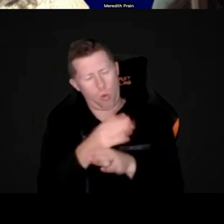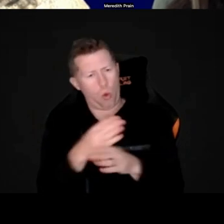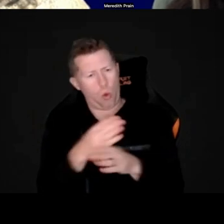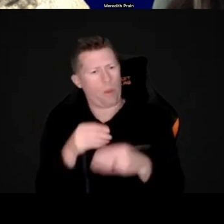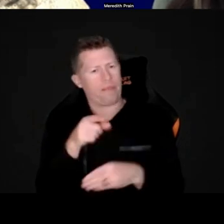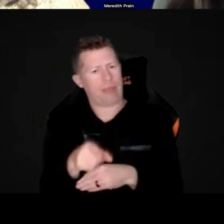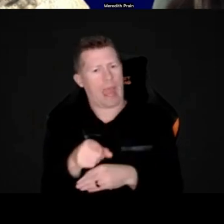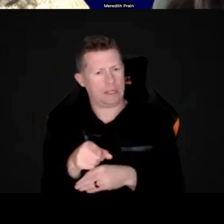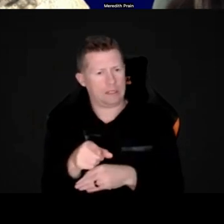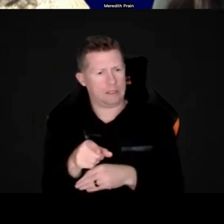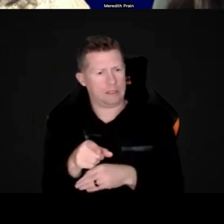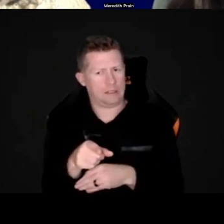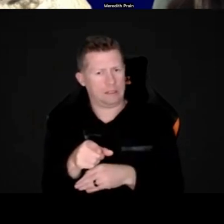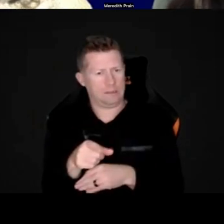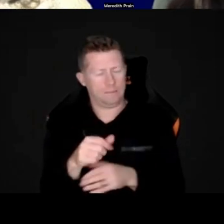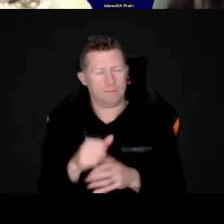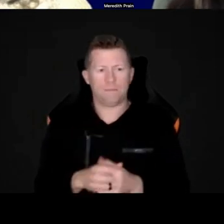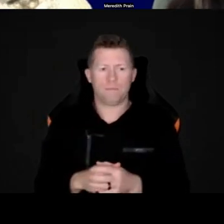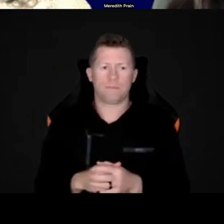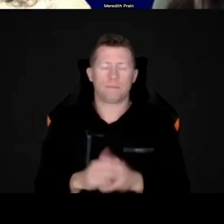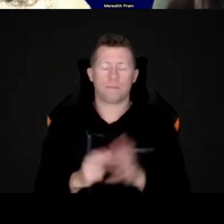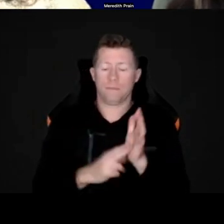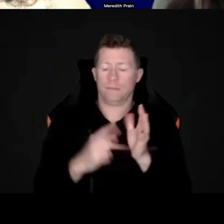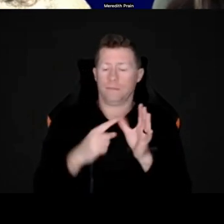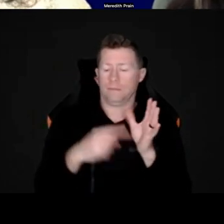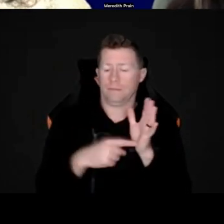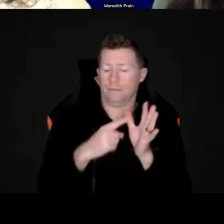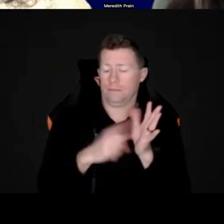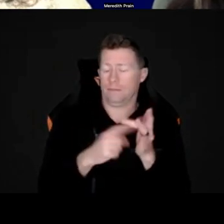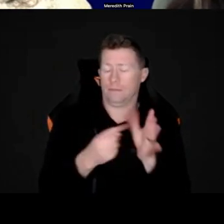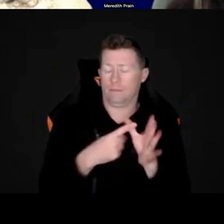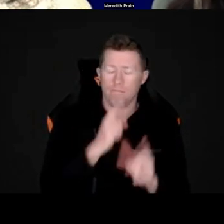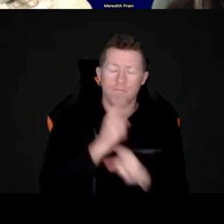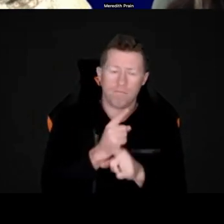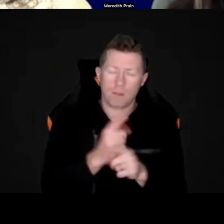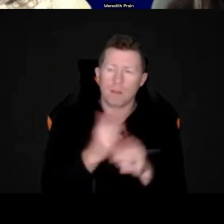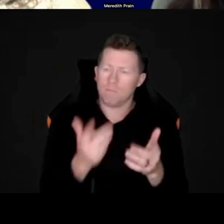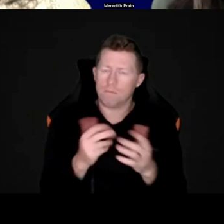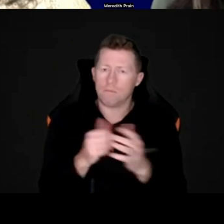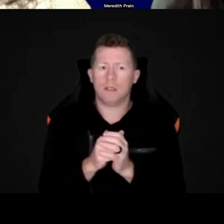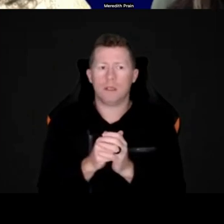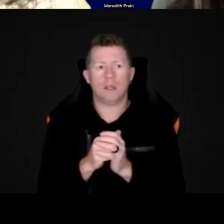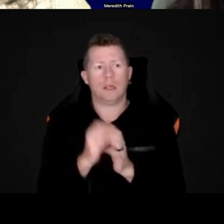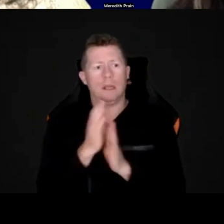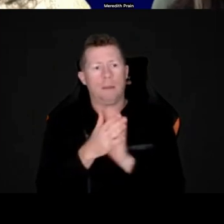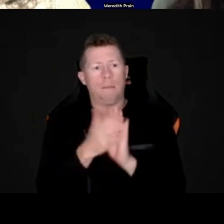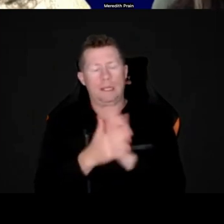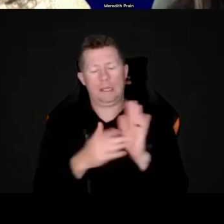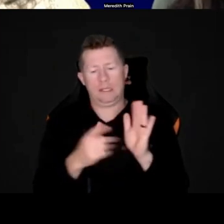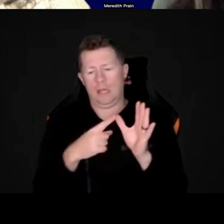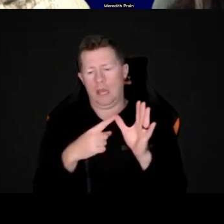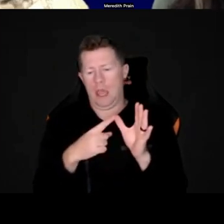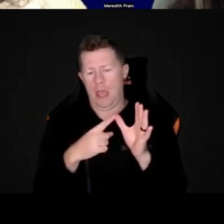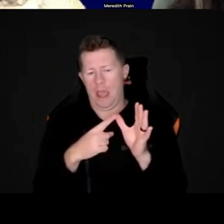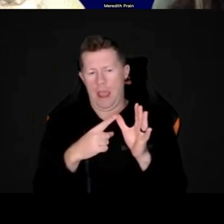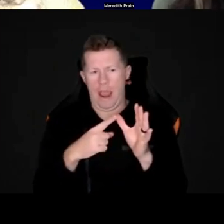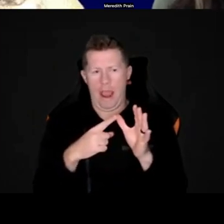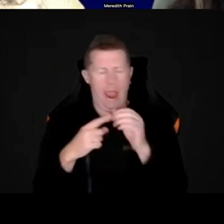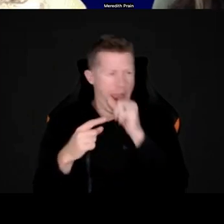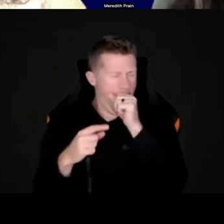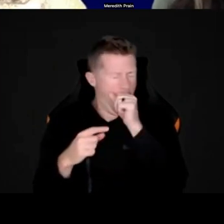include this? Okay. So, um, so a kinestopsia is no